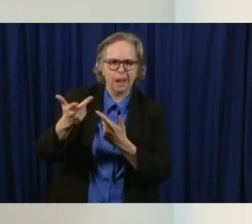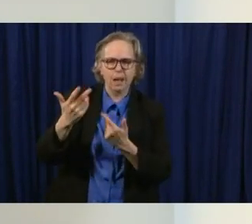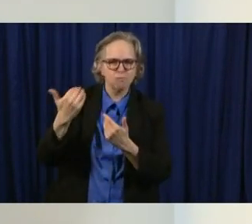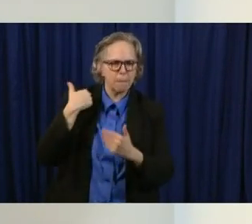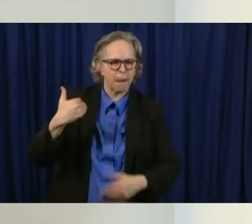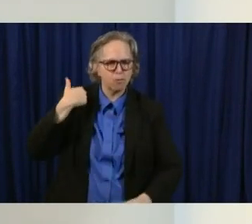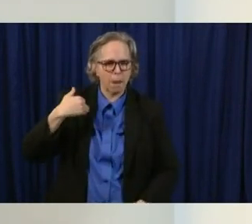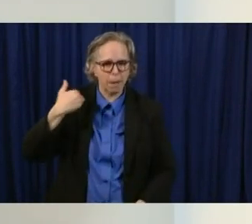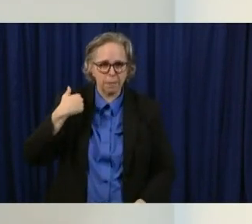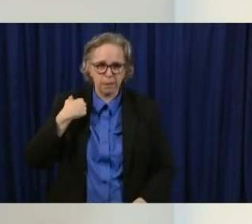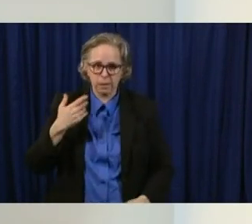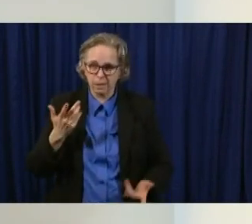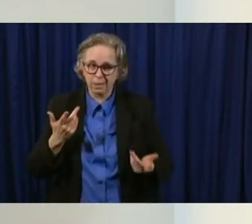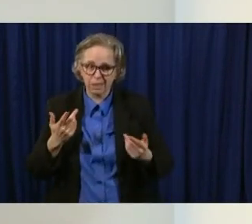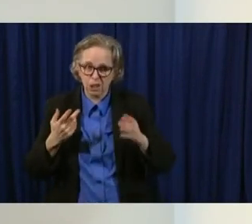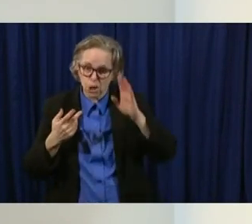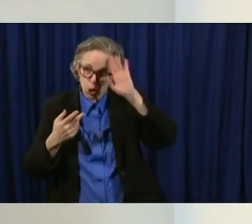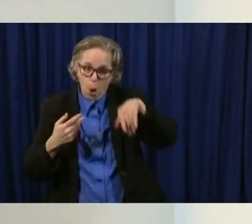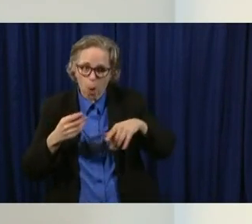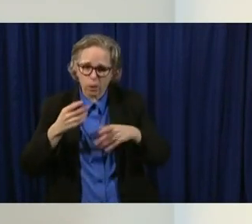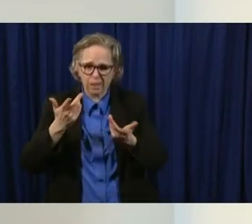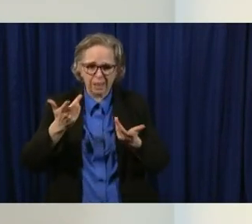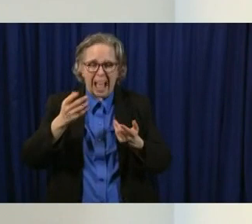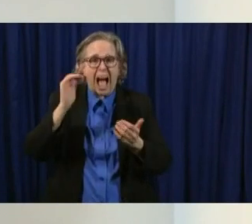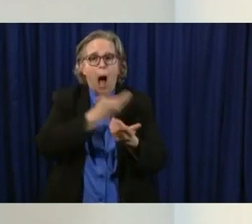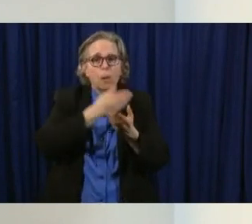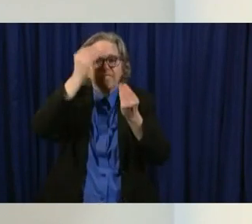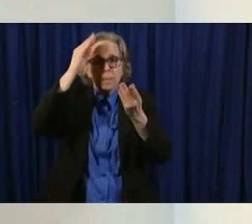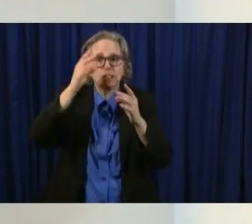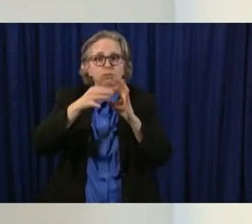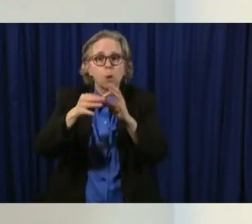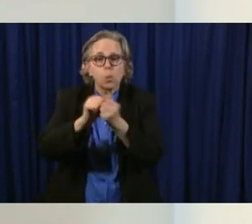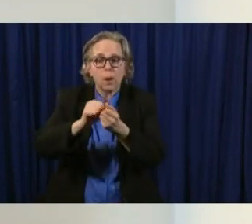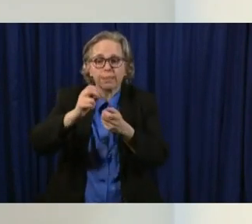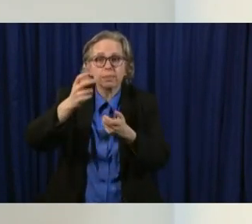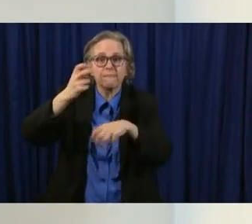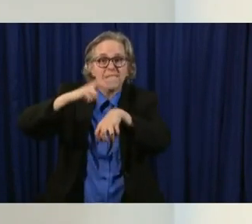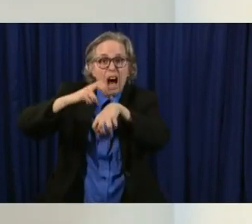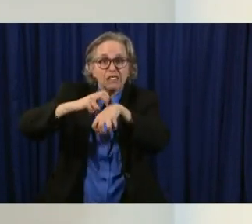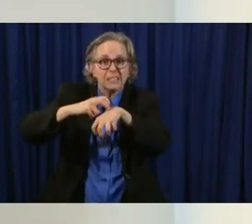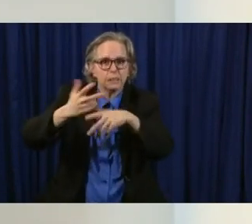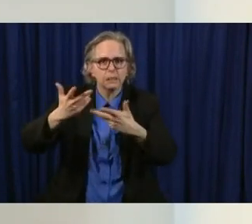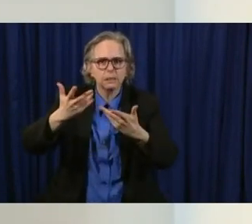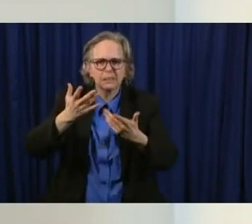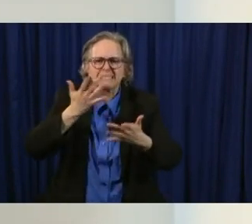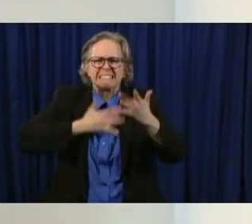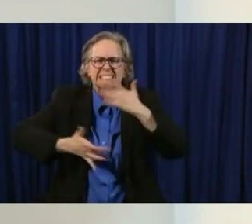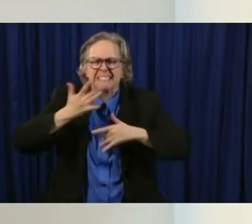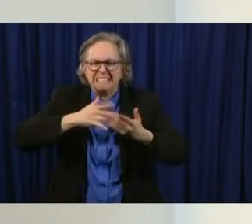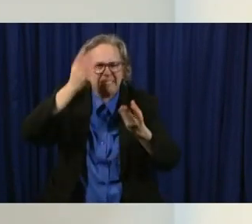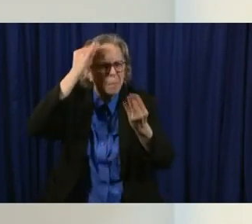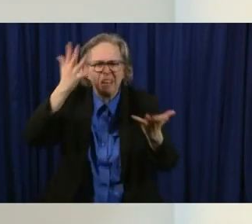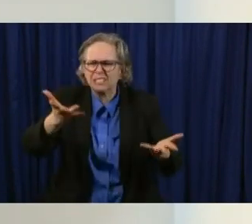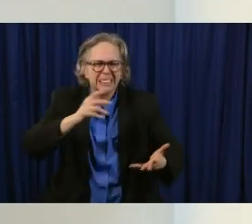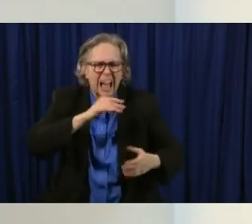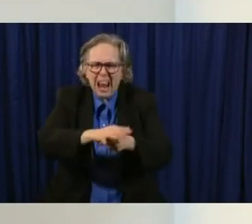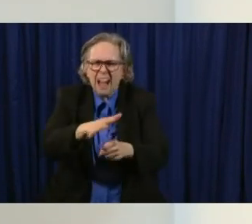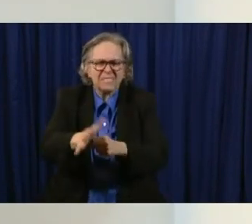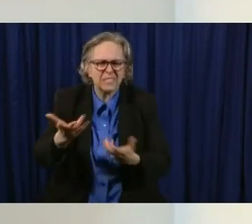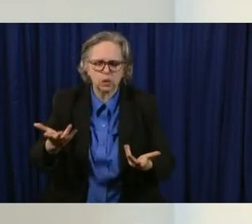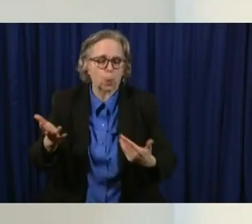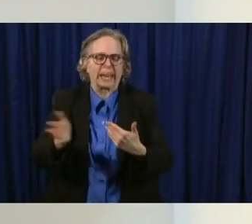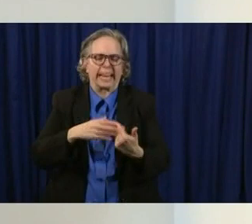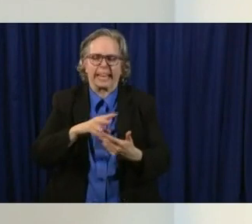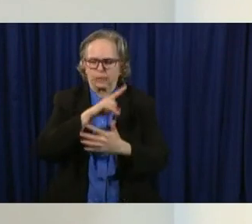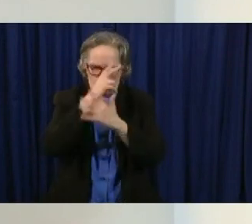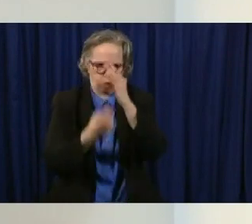about the virus and that there is no D no easy decision or no certainty with anything we do. Uh, but